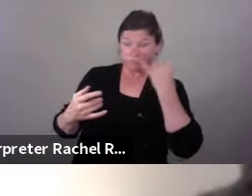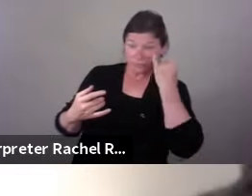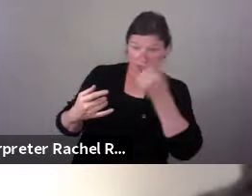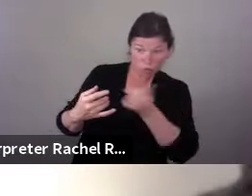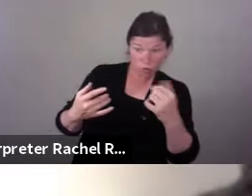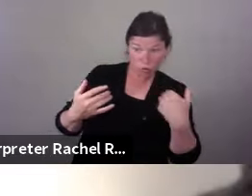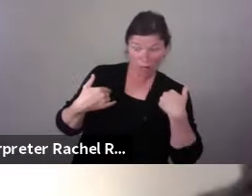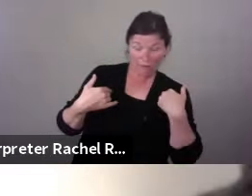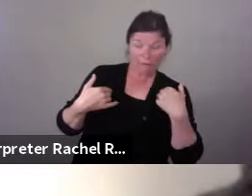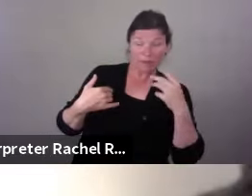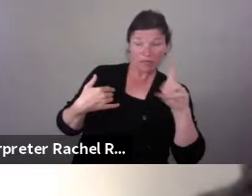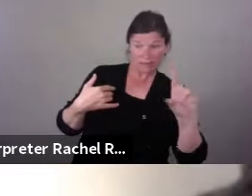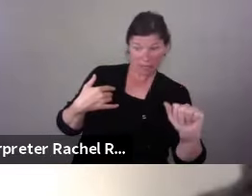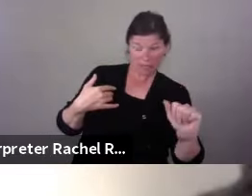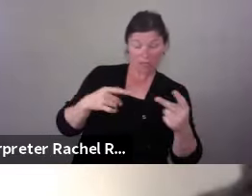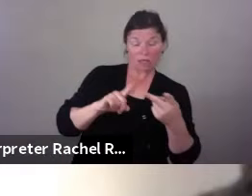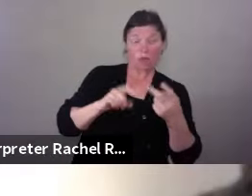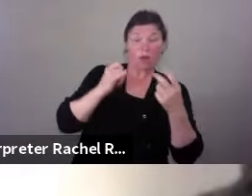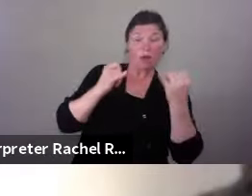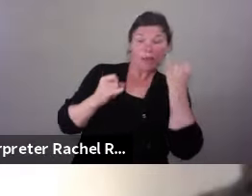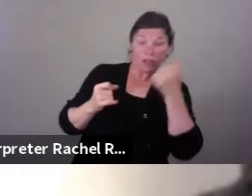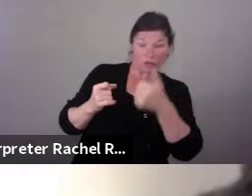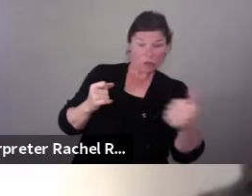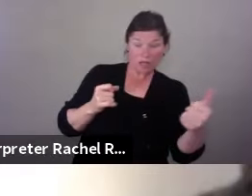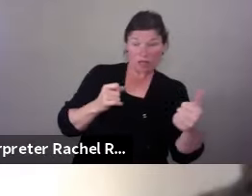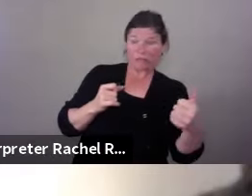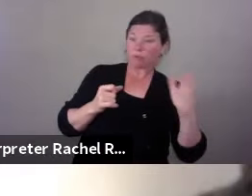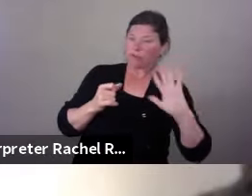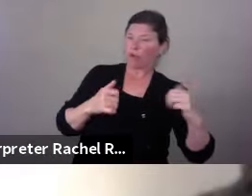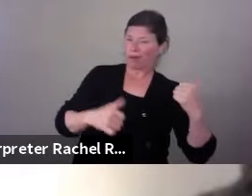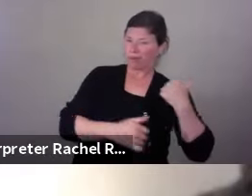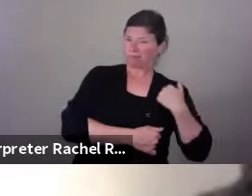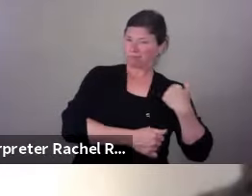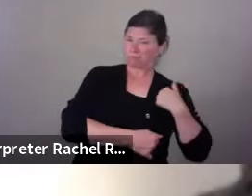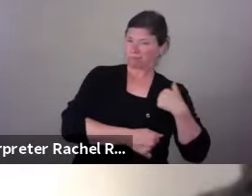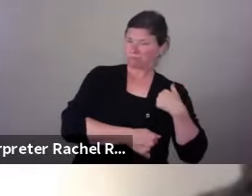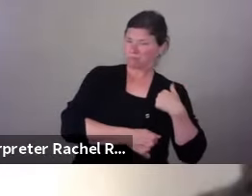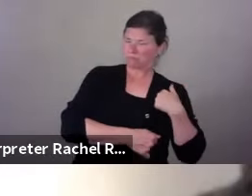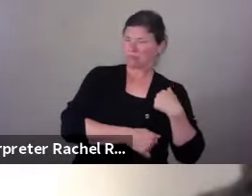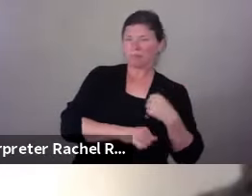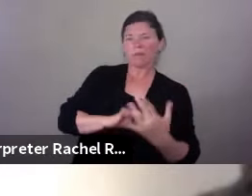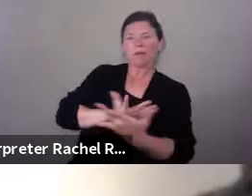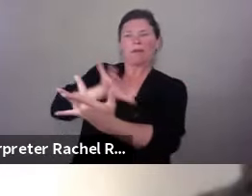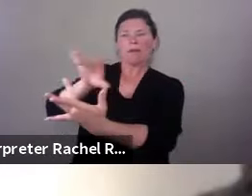and veterans included, not just disabilities, can have a job without barriers in the way.